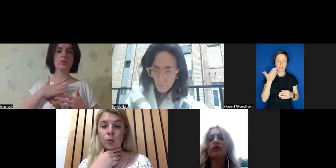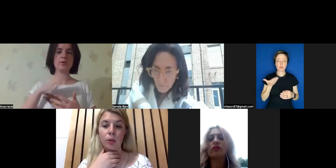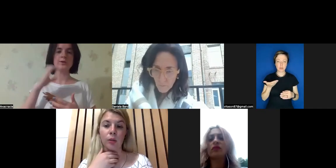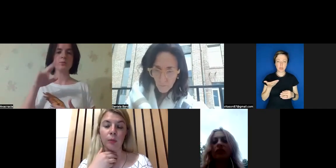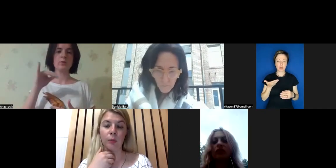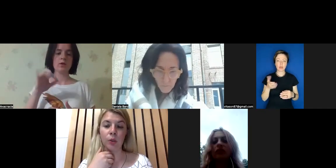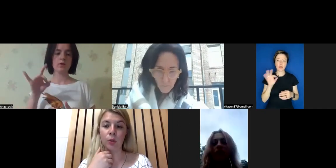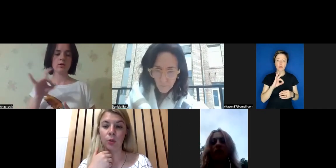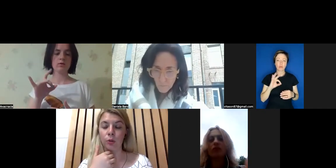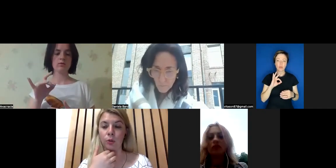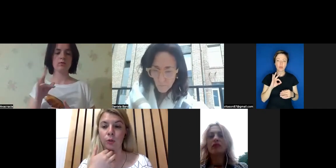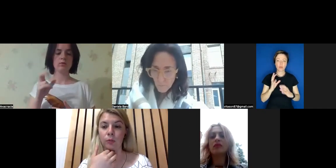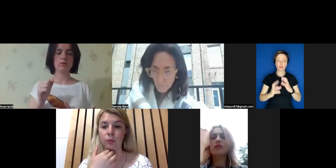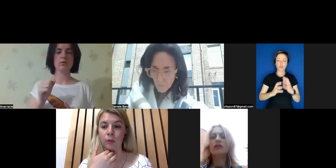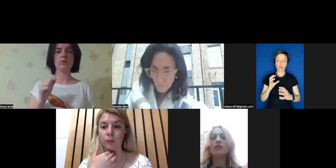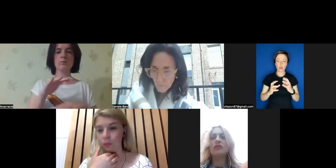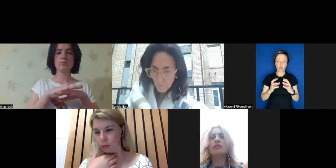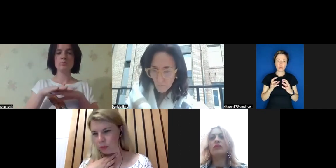About what our speakers think.